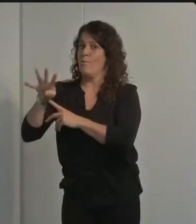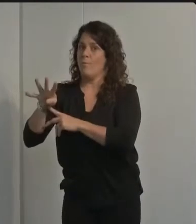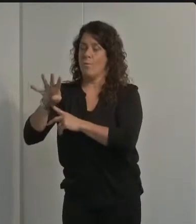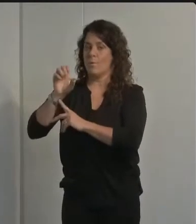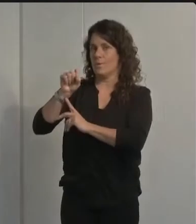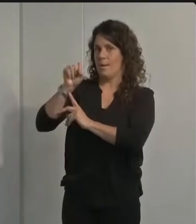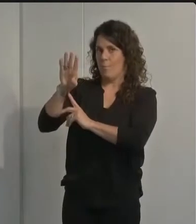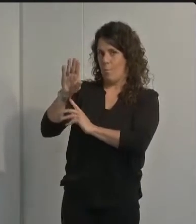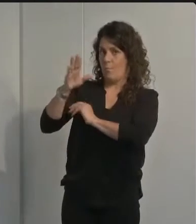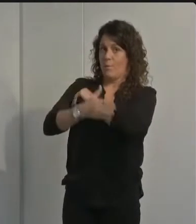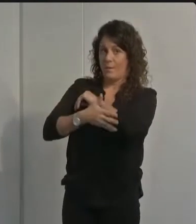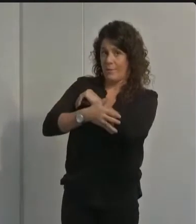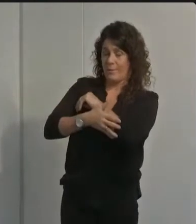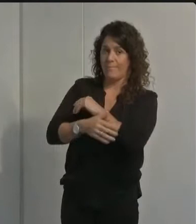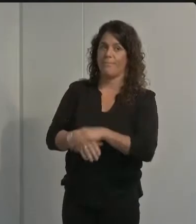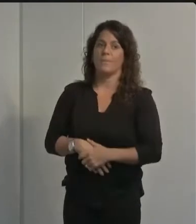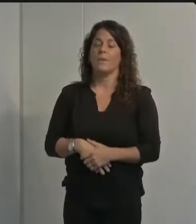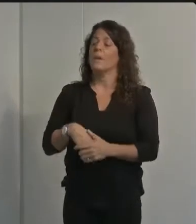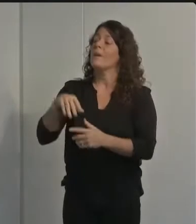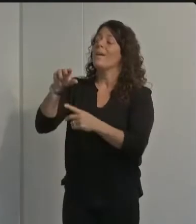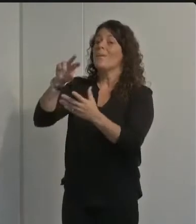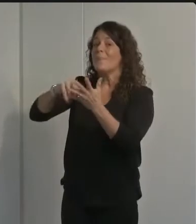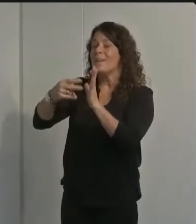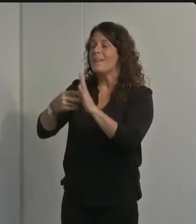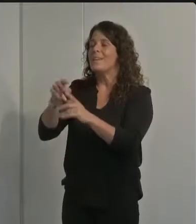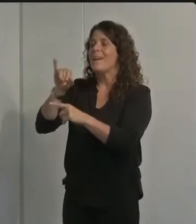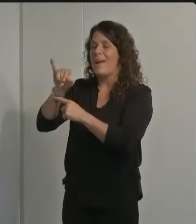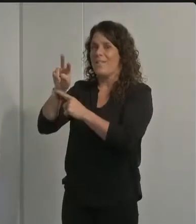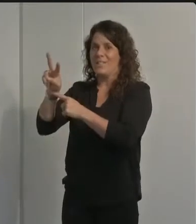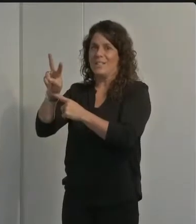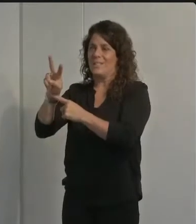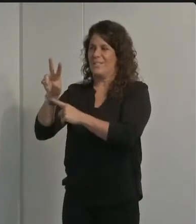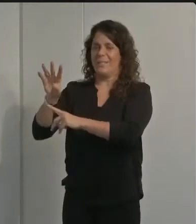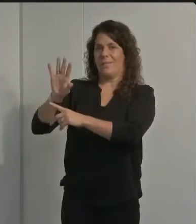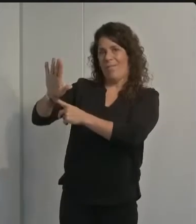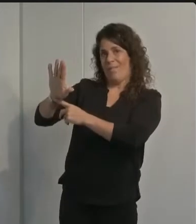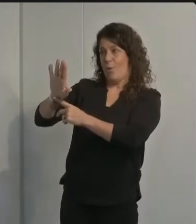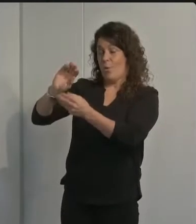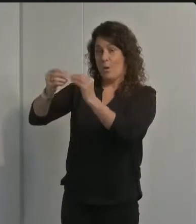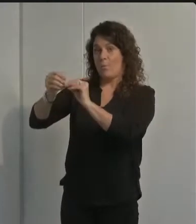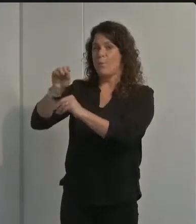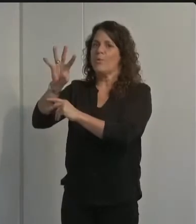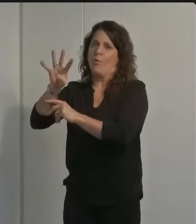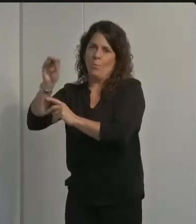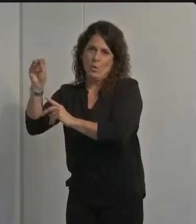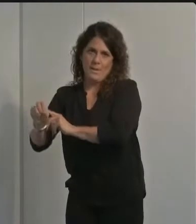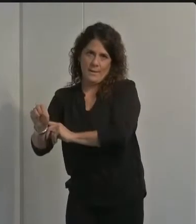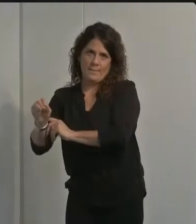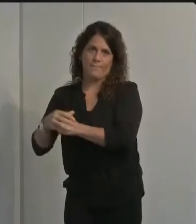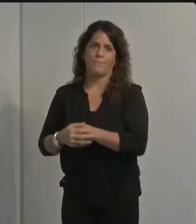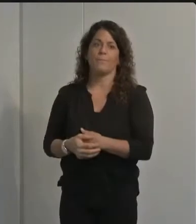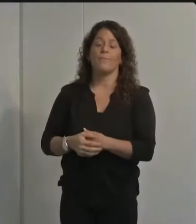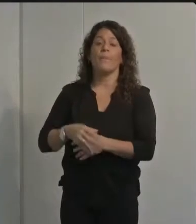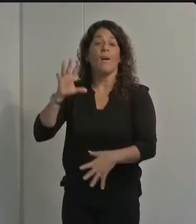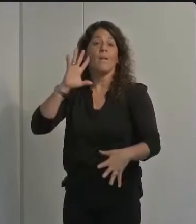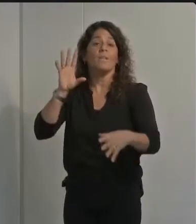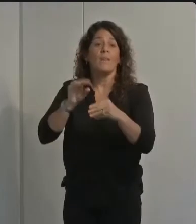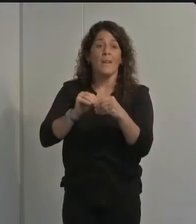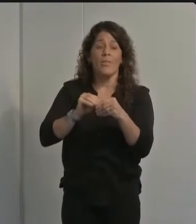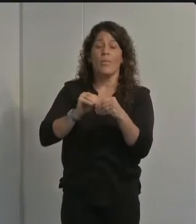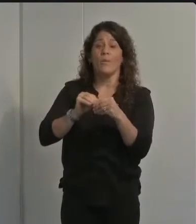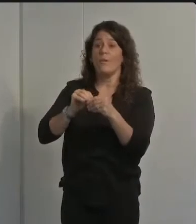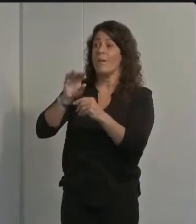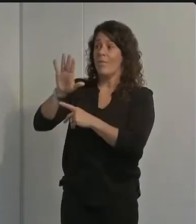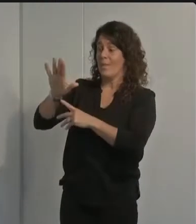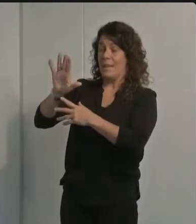county in other words isla vista accounts for four percent of all cases that have occurred in santa barbara county of the total cases in isla vista